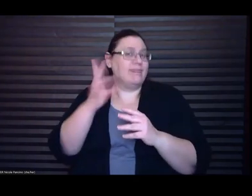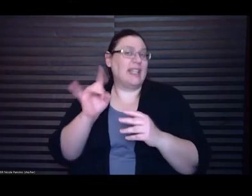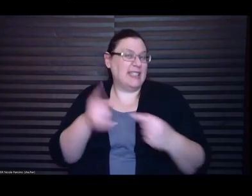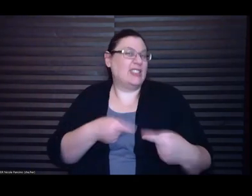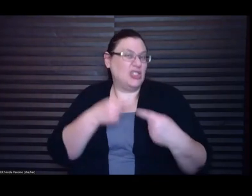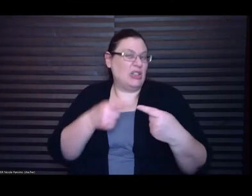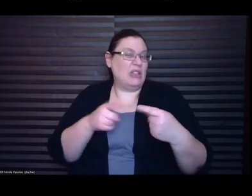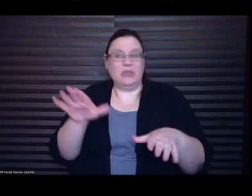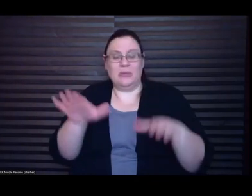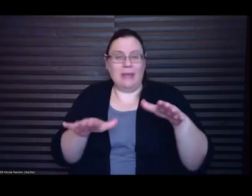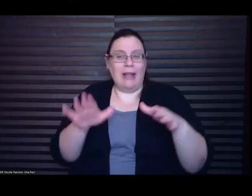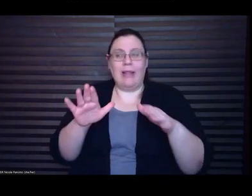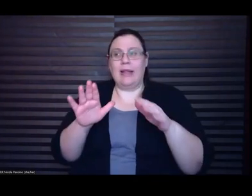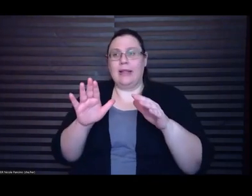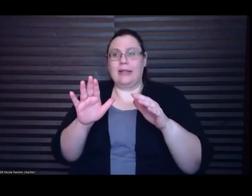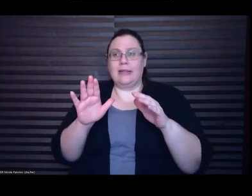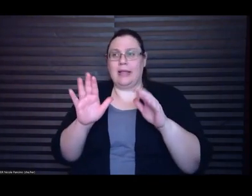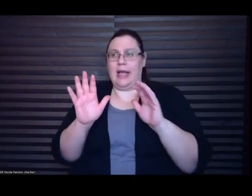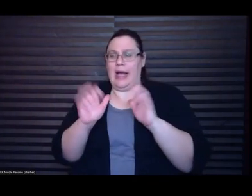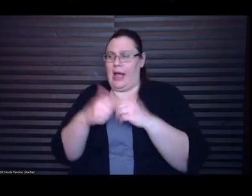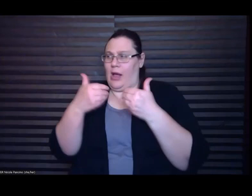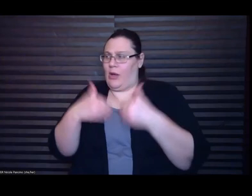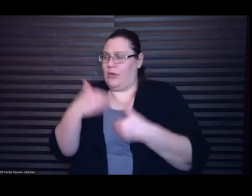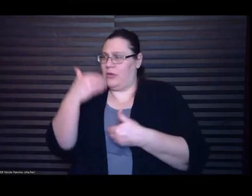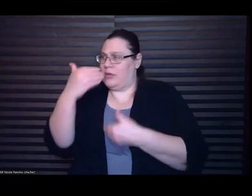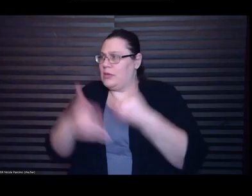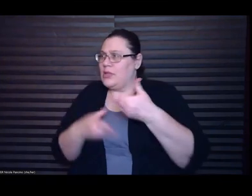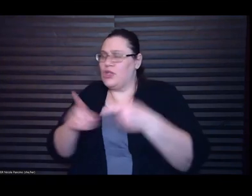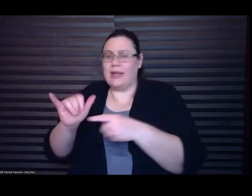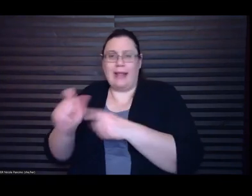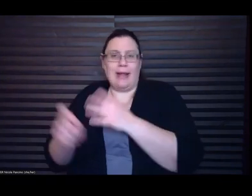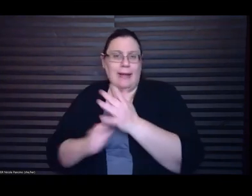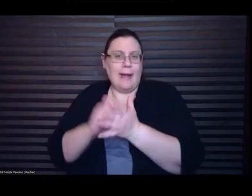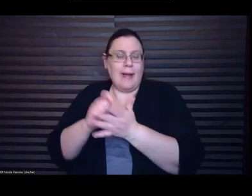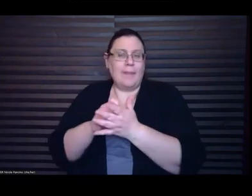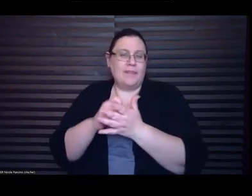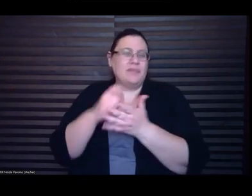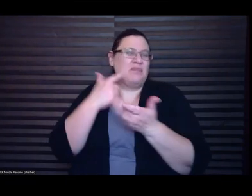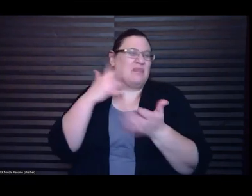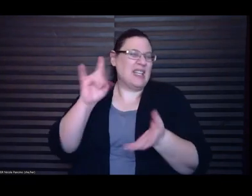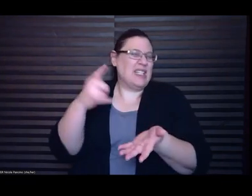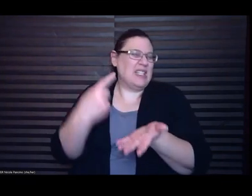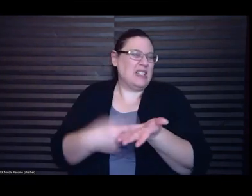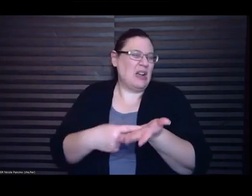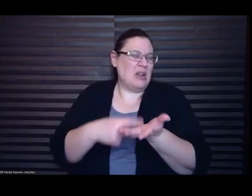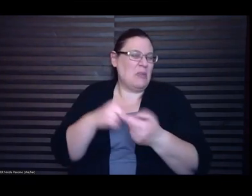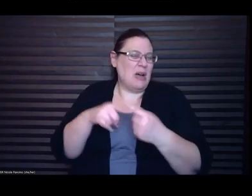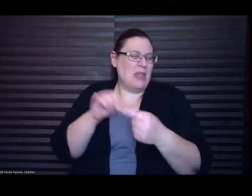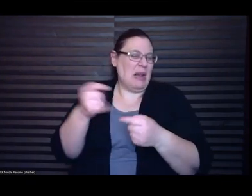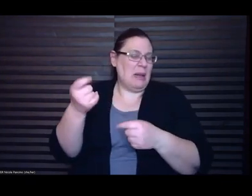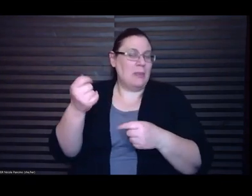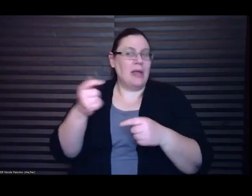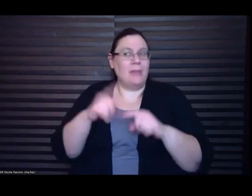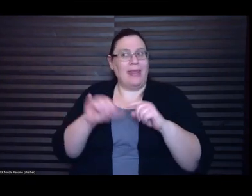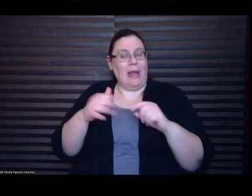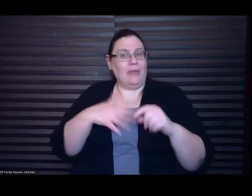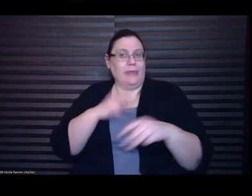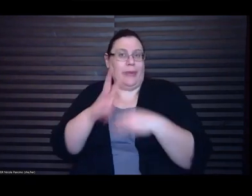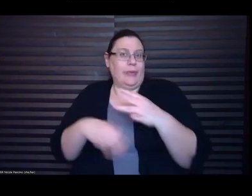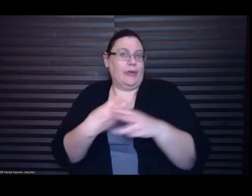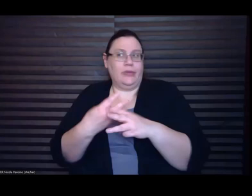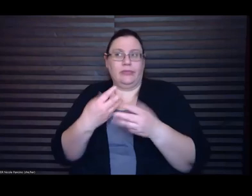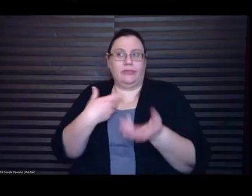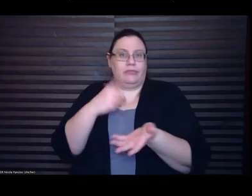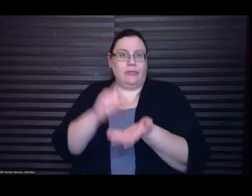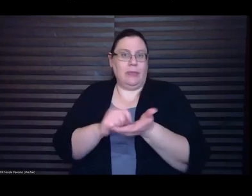I've talked about this a bit um but it was sort of my reality and publishing my book my my dad um he died